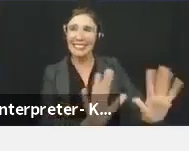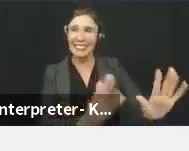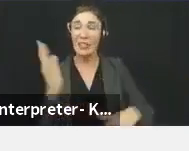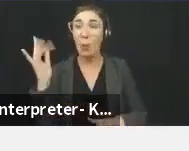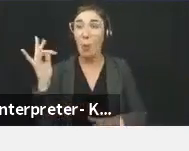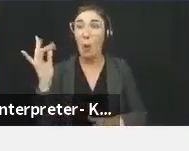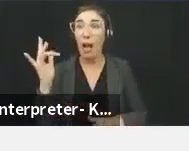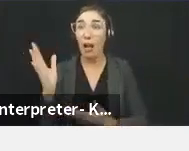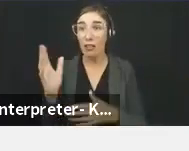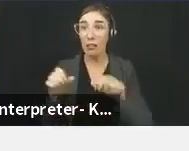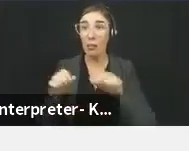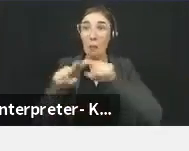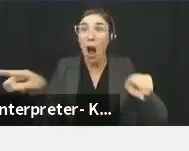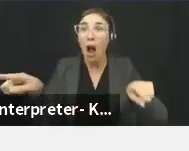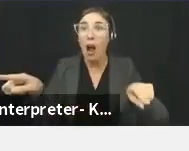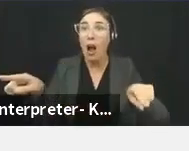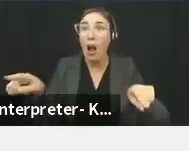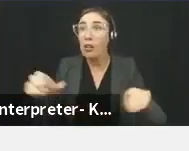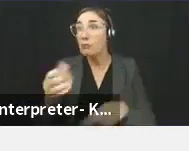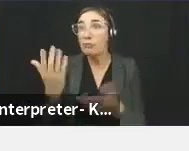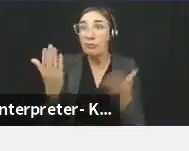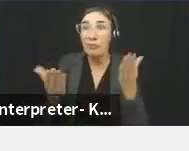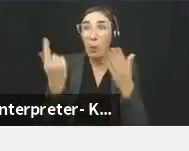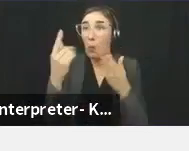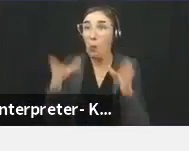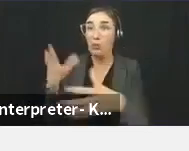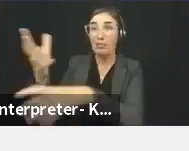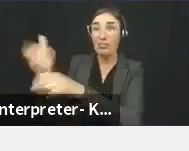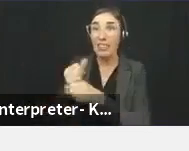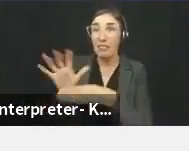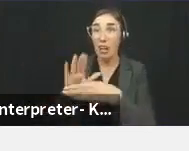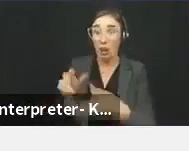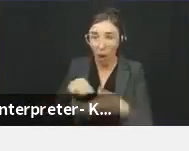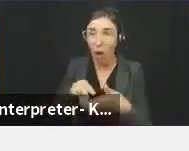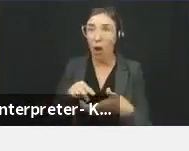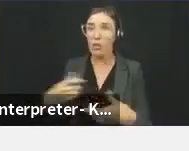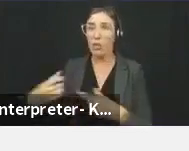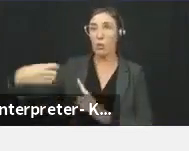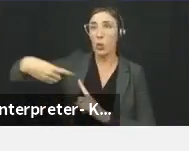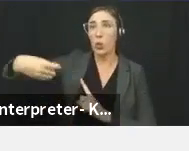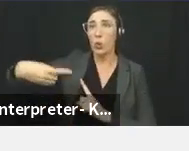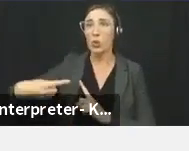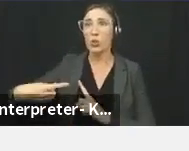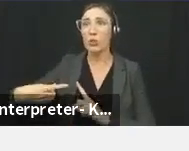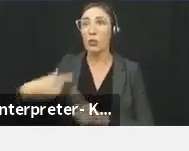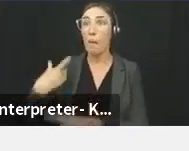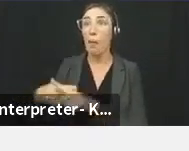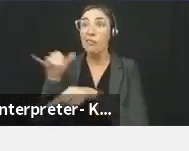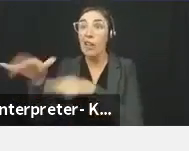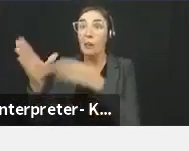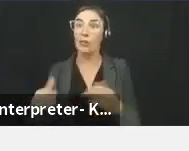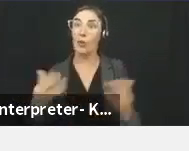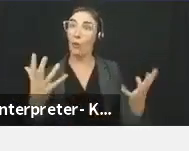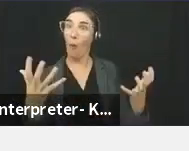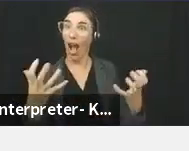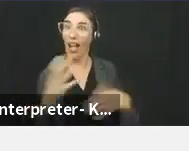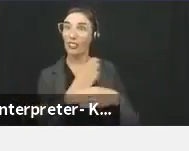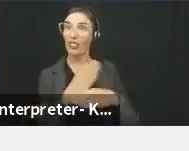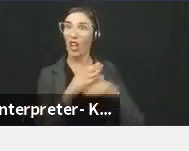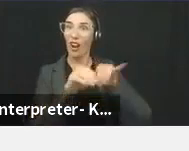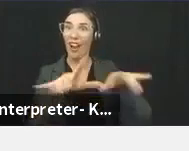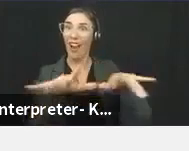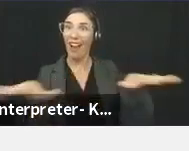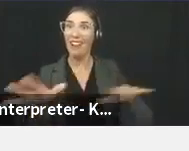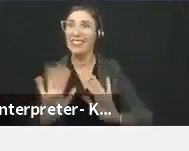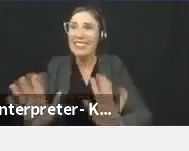triggering for some. And two, you're giving the perpetrators the very publicity that they're seeking. These are generally acts of cowardice.